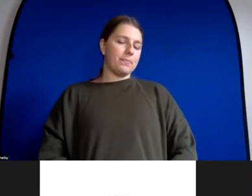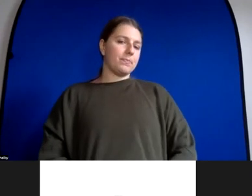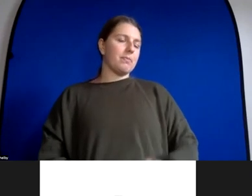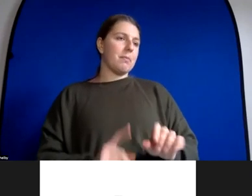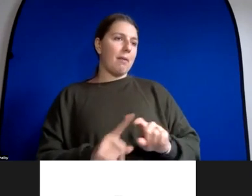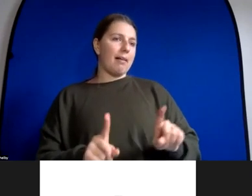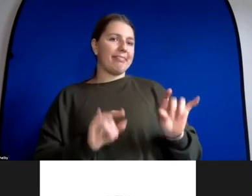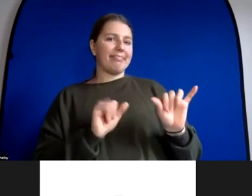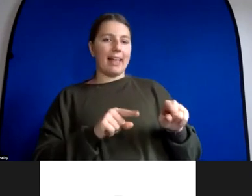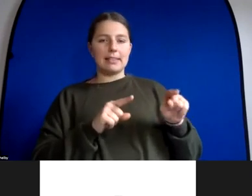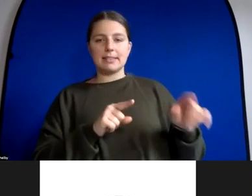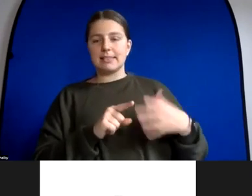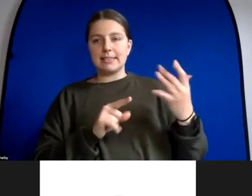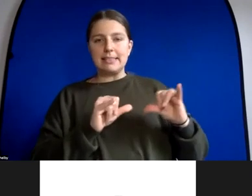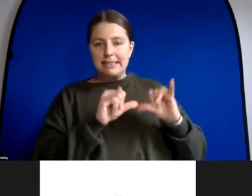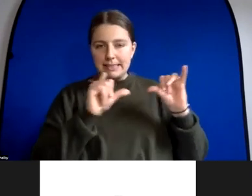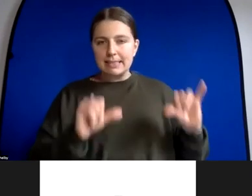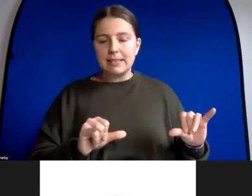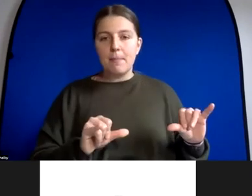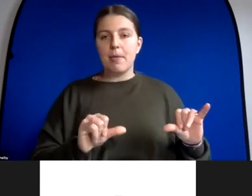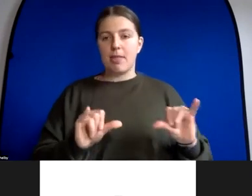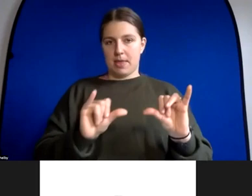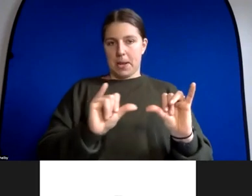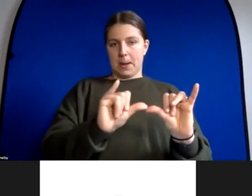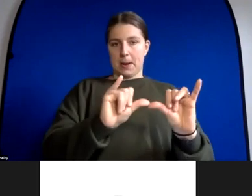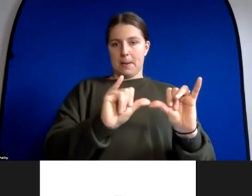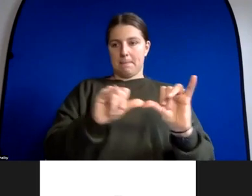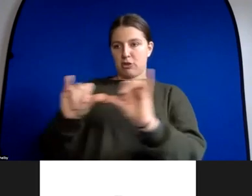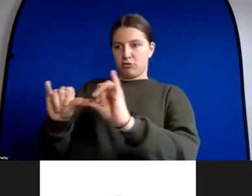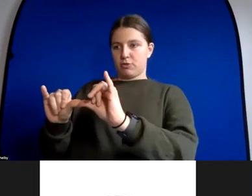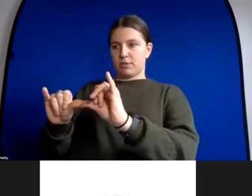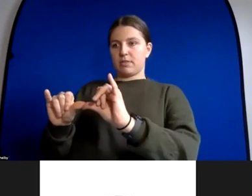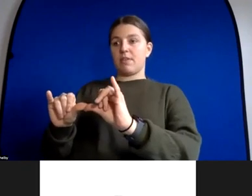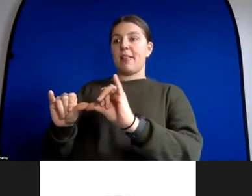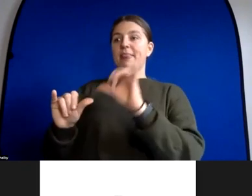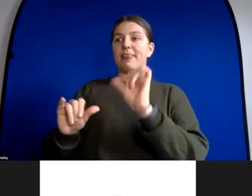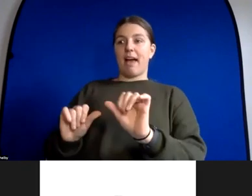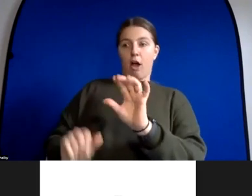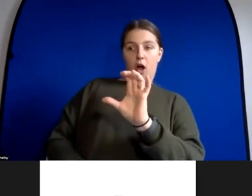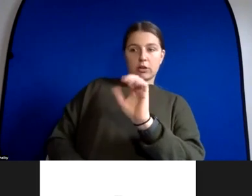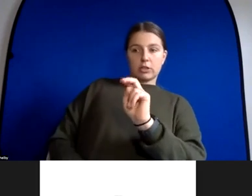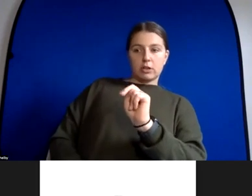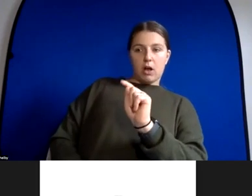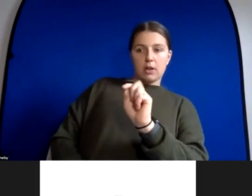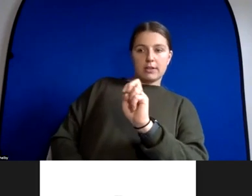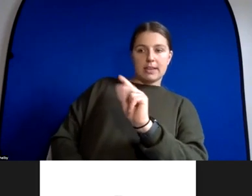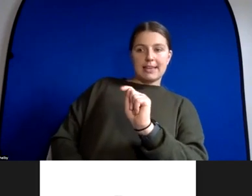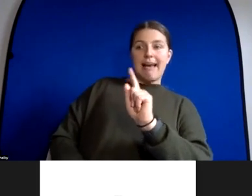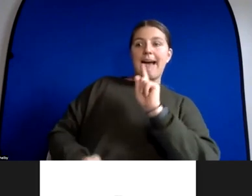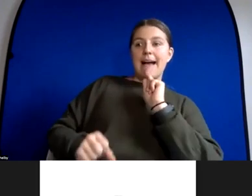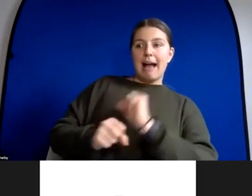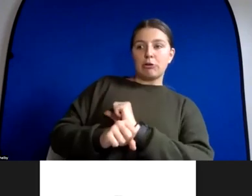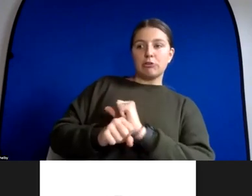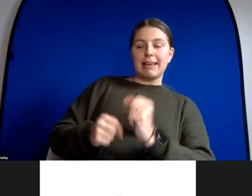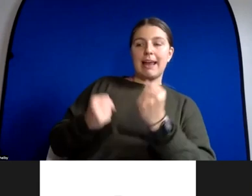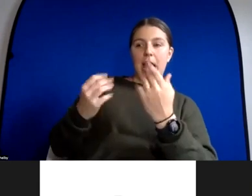the the actionable reads of a piece of content um or the actionable follower something